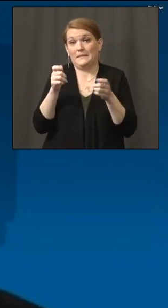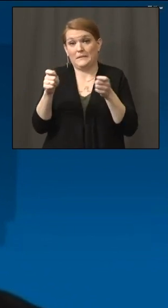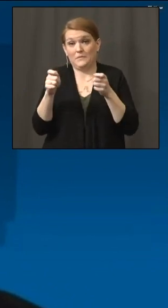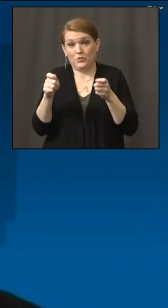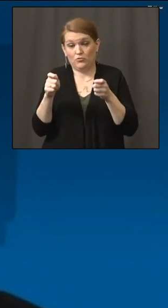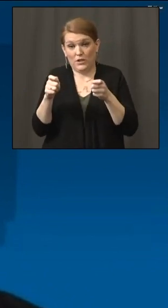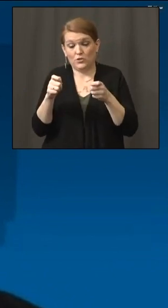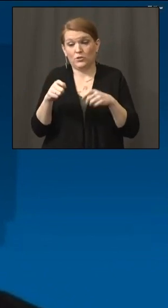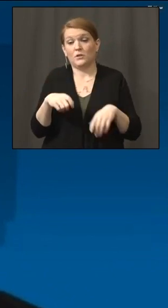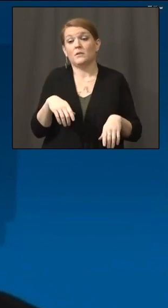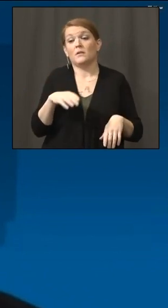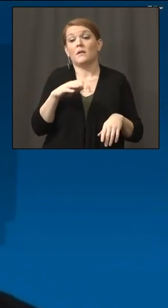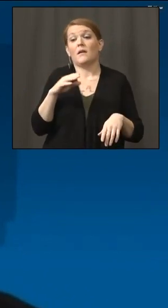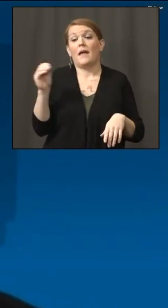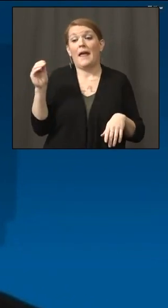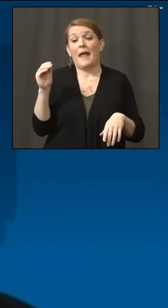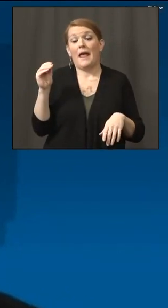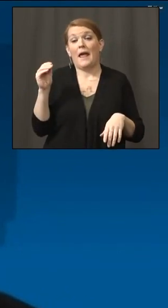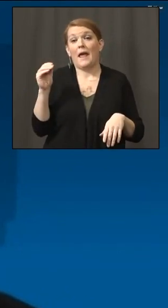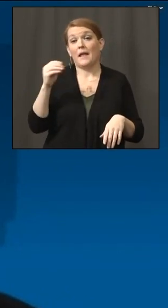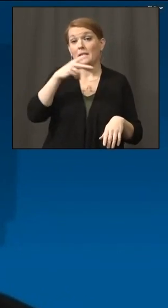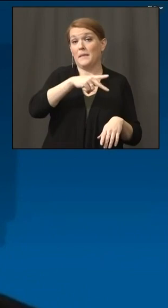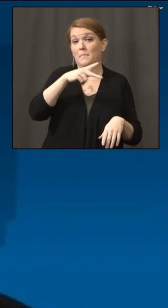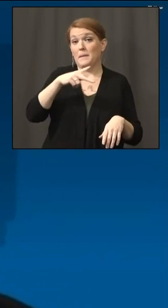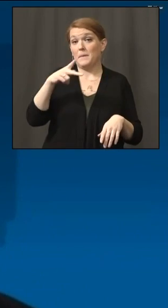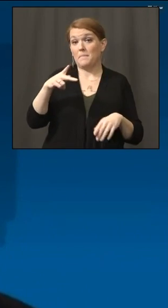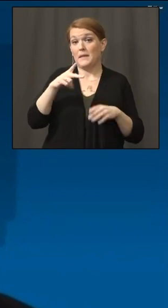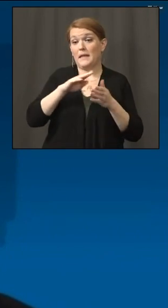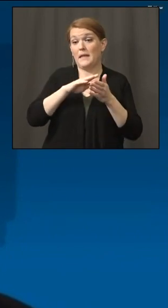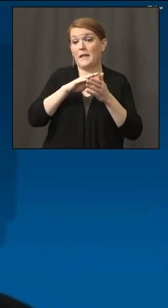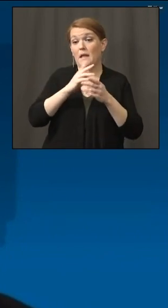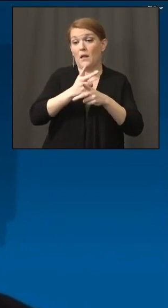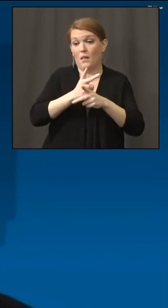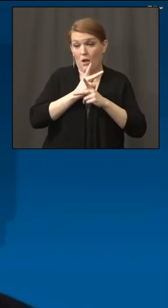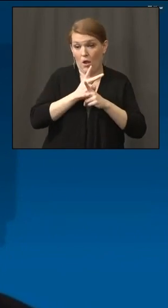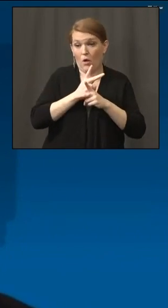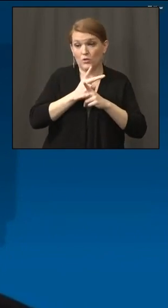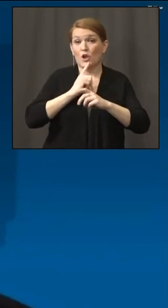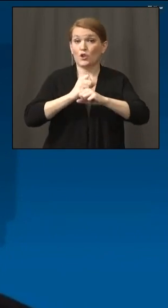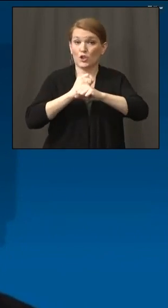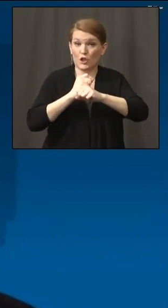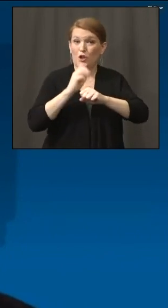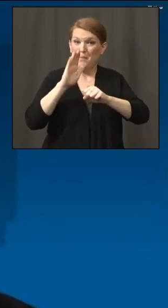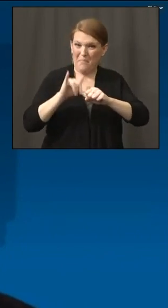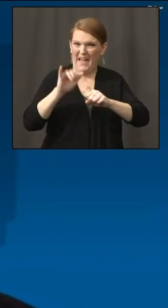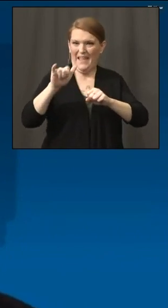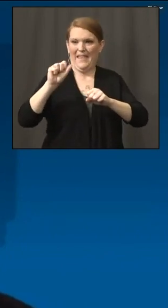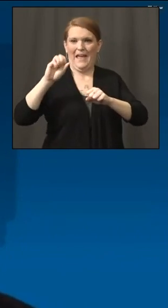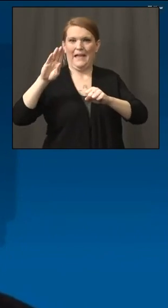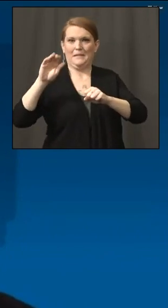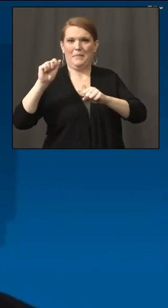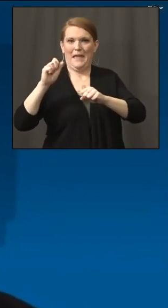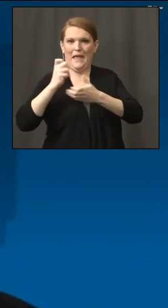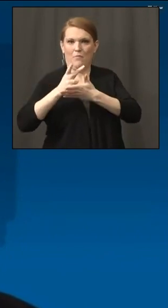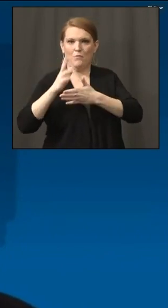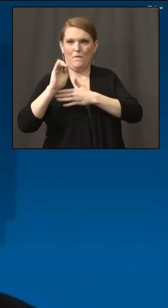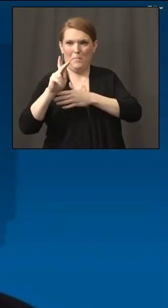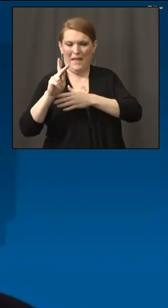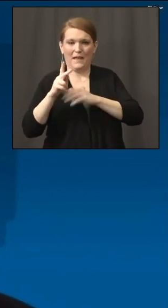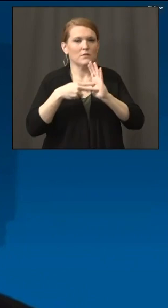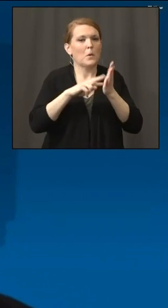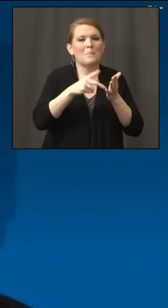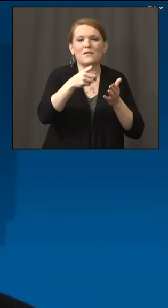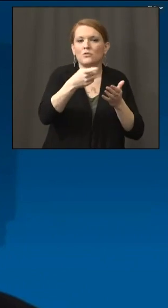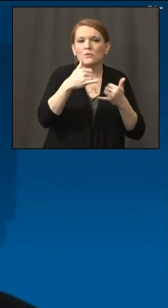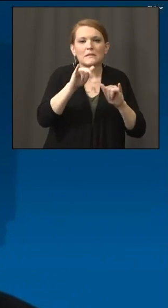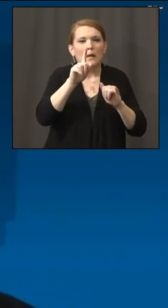PPP loans will be secured by the SBA-approved bank. So you still need to work with your bank or credit union